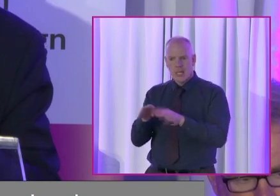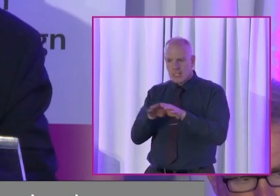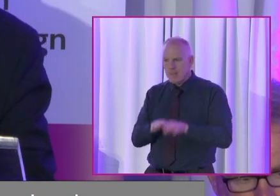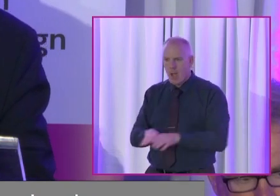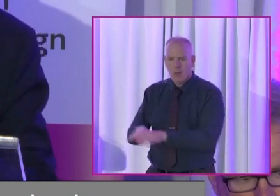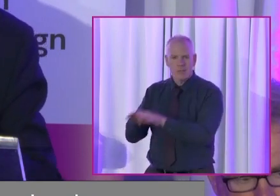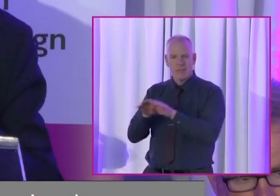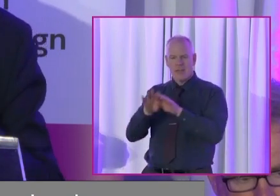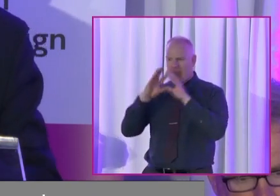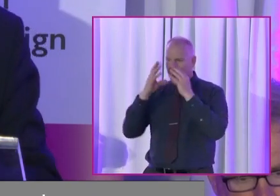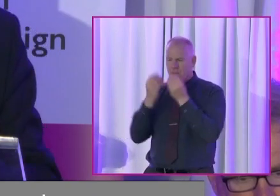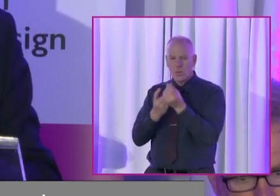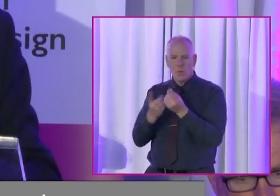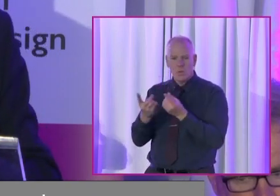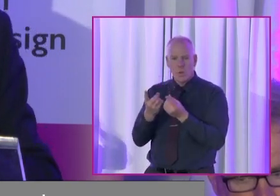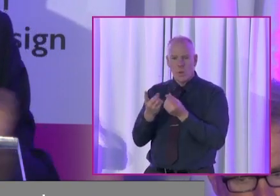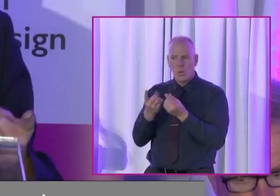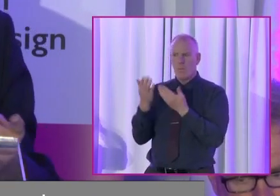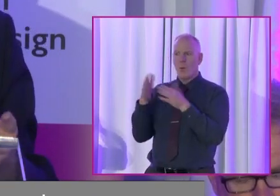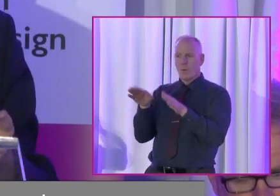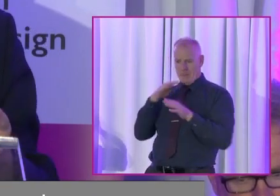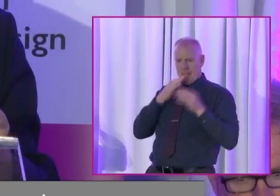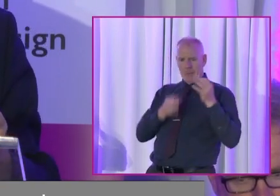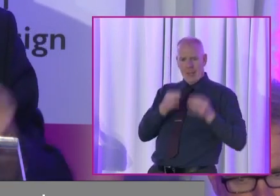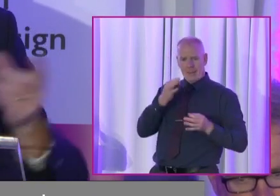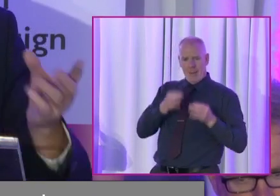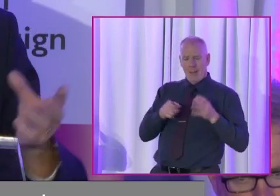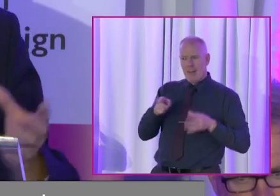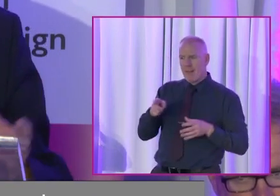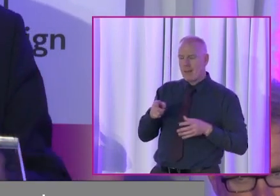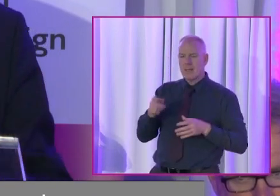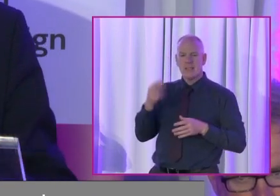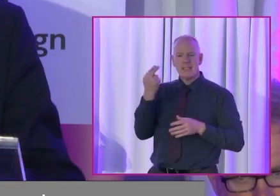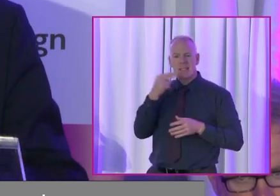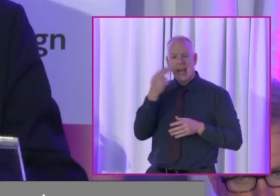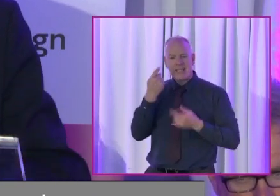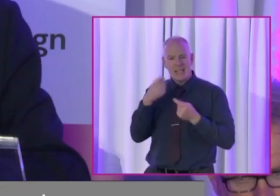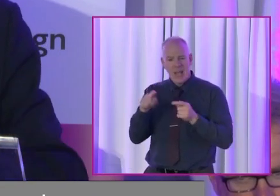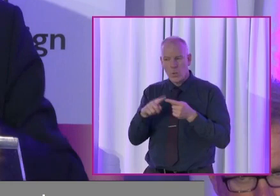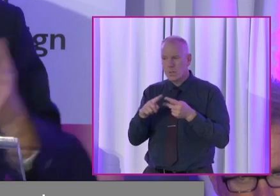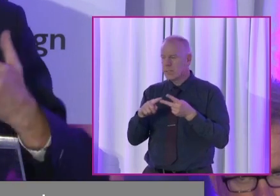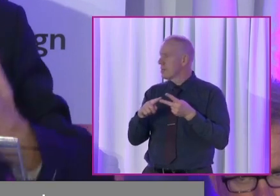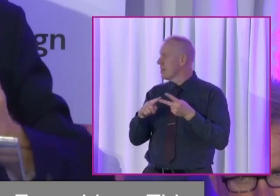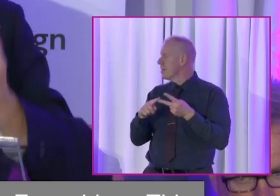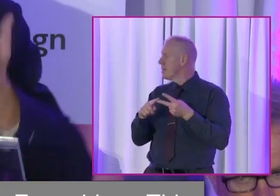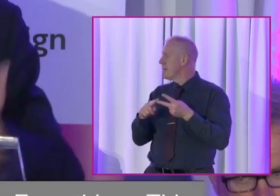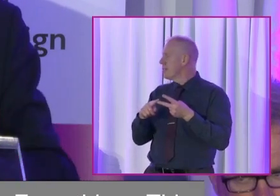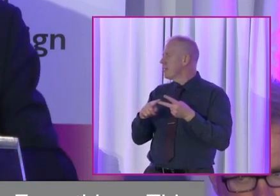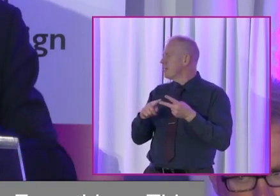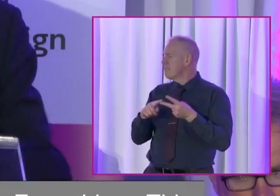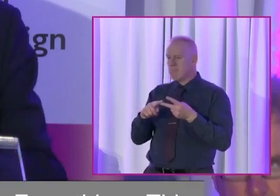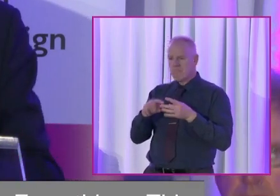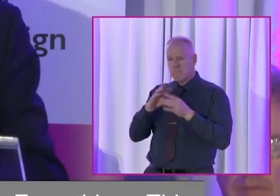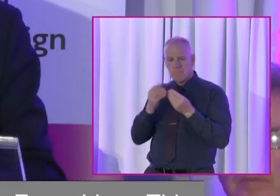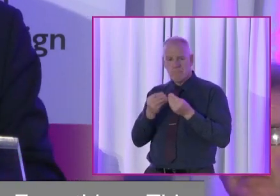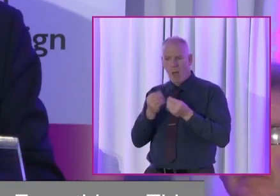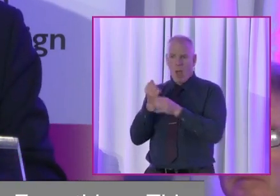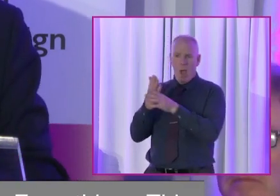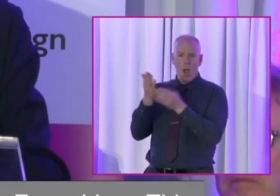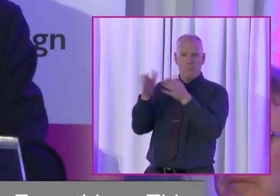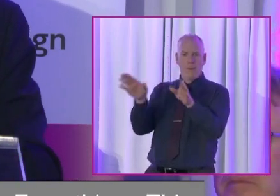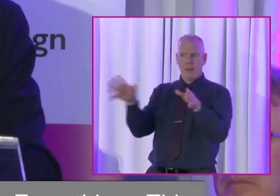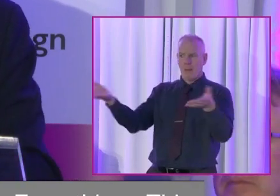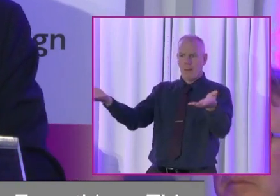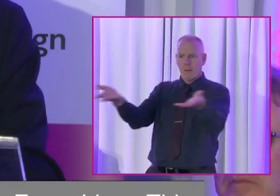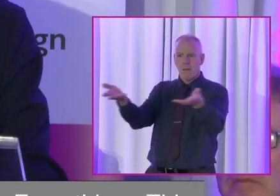do that's public is political. Everything. Tidy towns, being in the G, it's all the public realm.